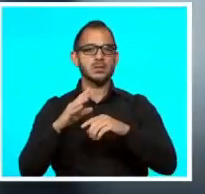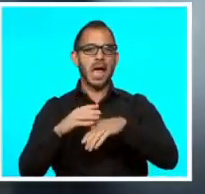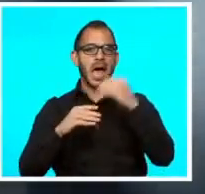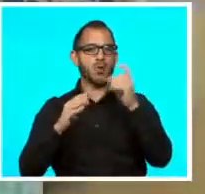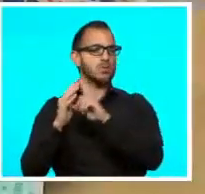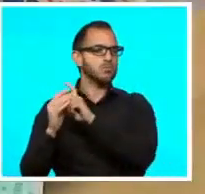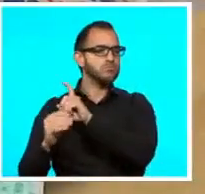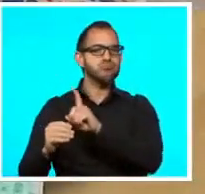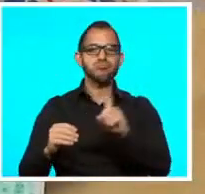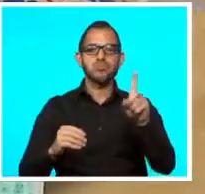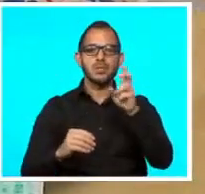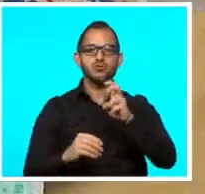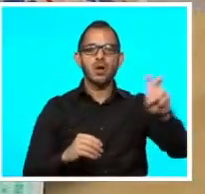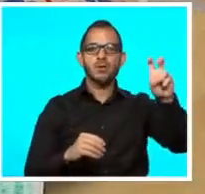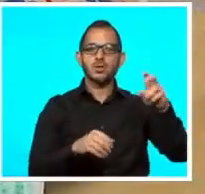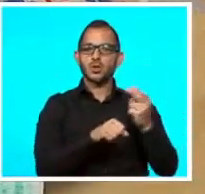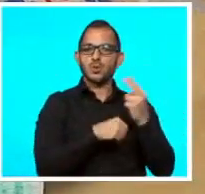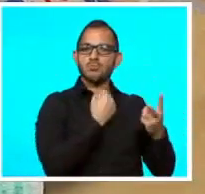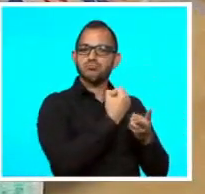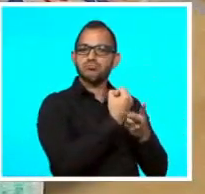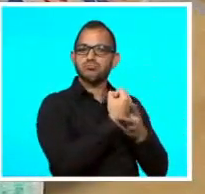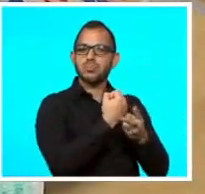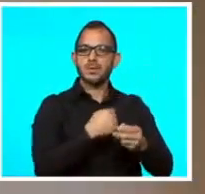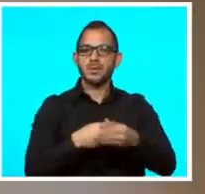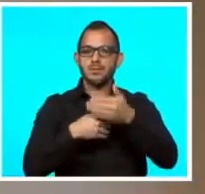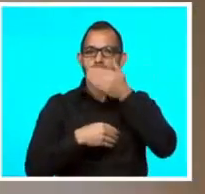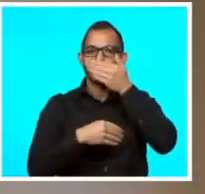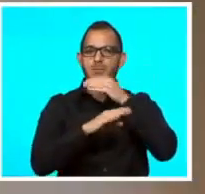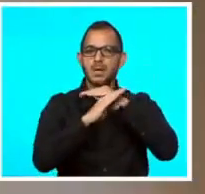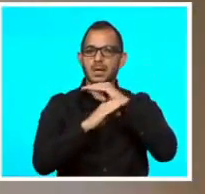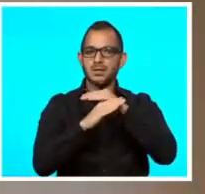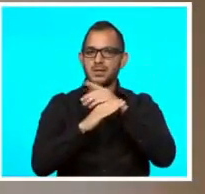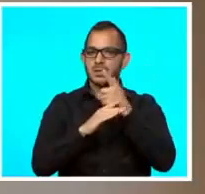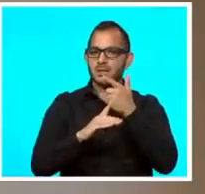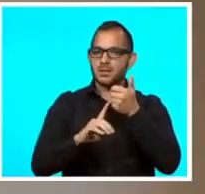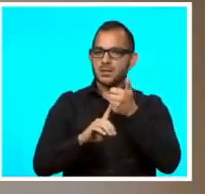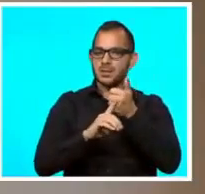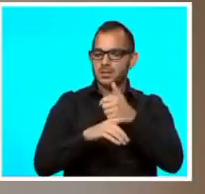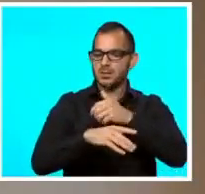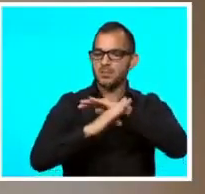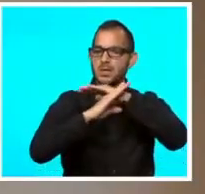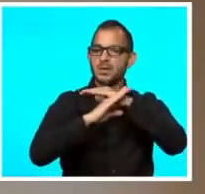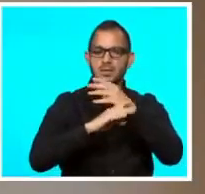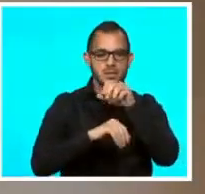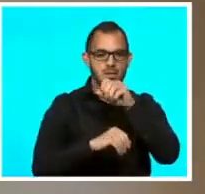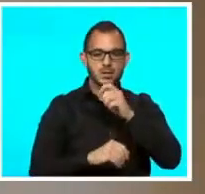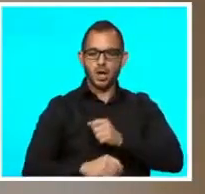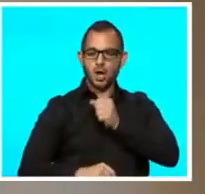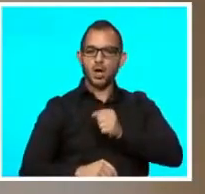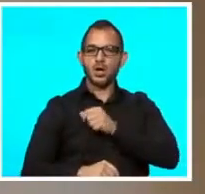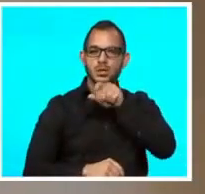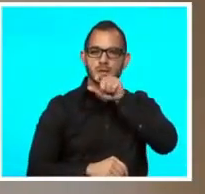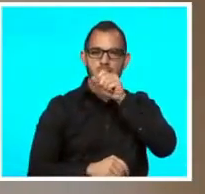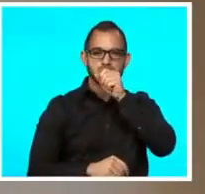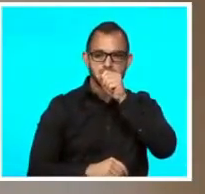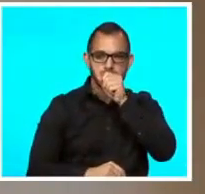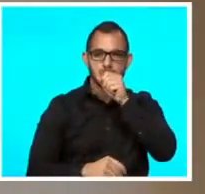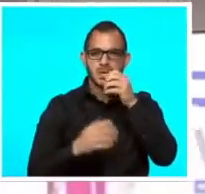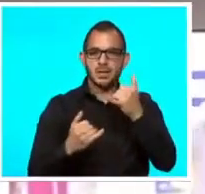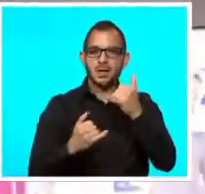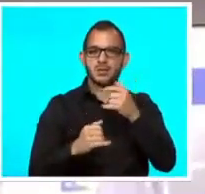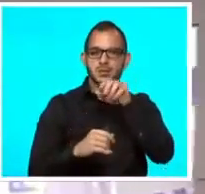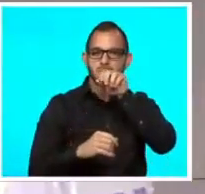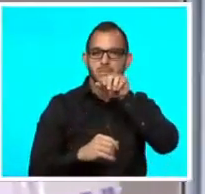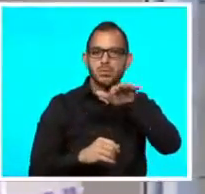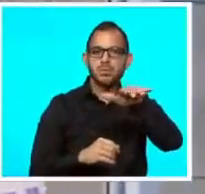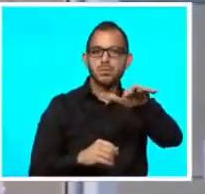trip, you bring along your mask. It creates a barrier and does not allow the sprays or the cough sneeze or sprays to be expelled.